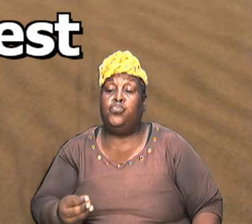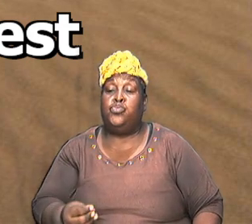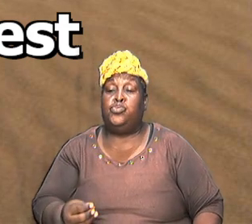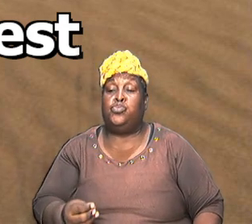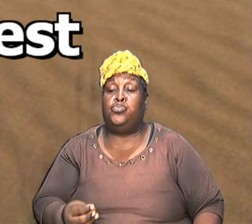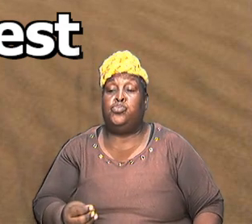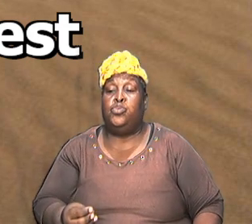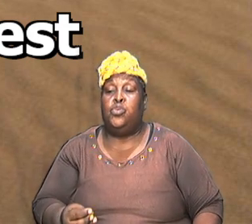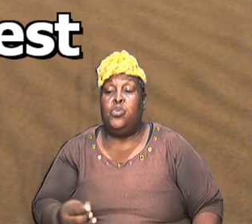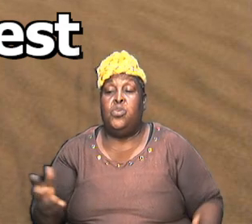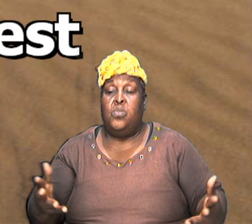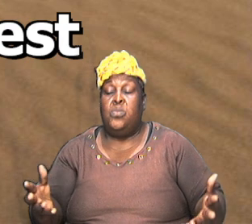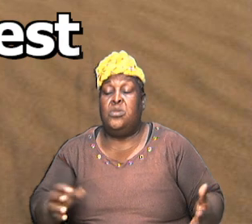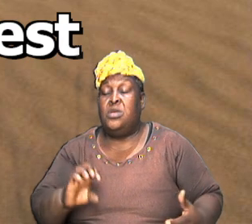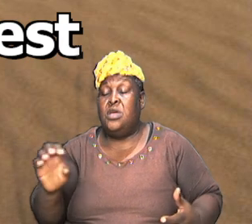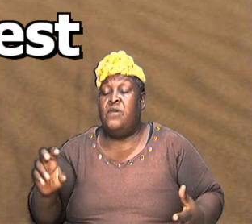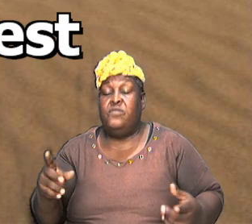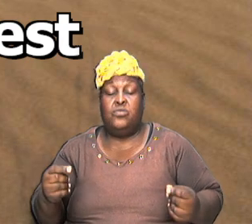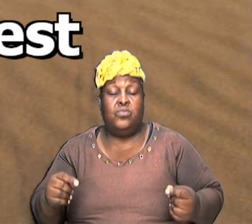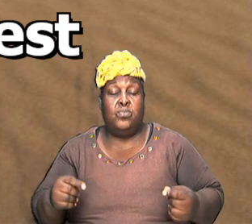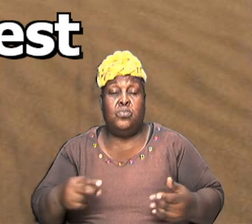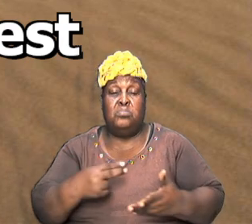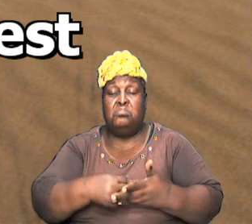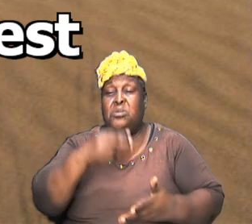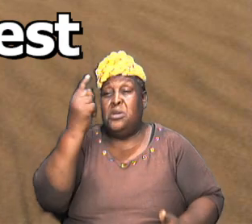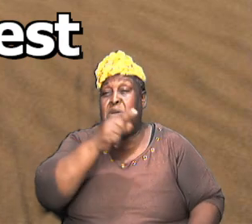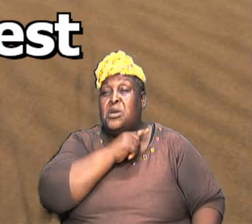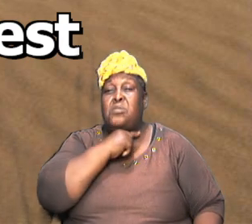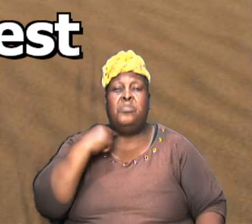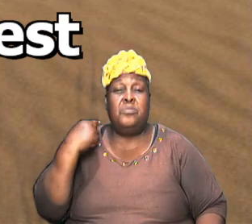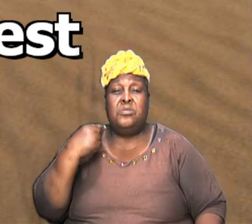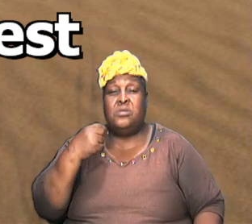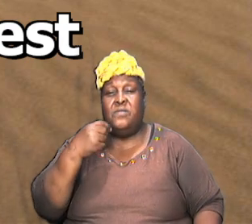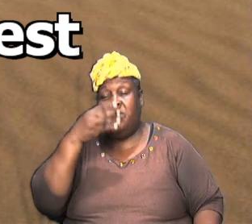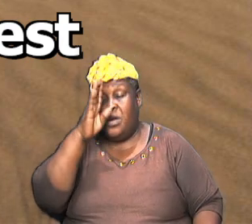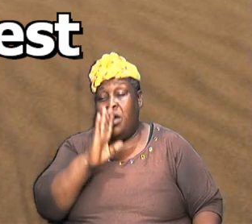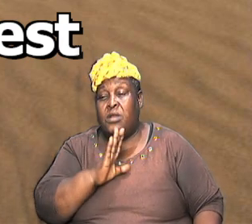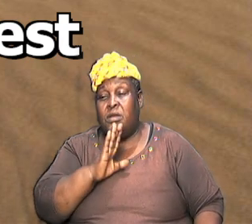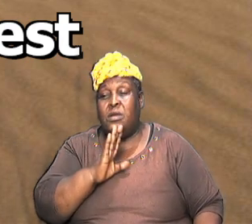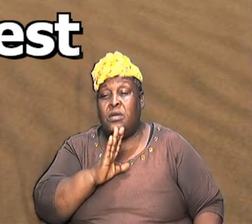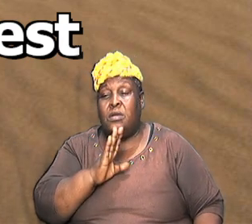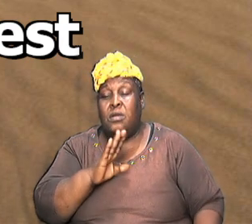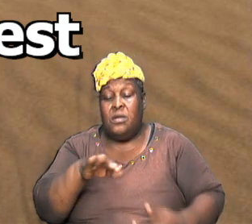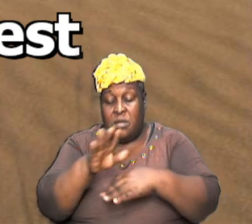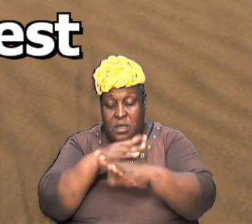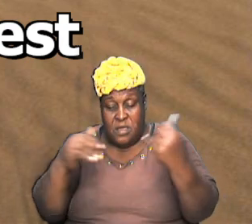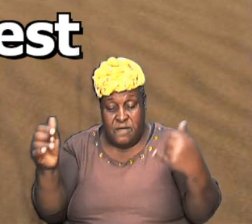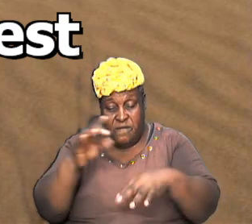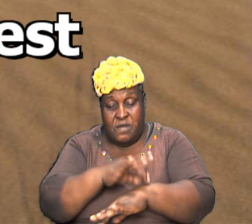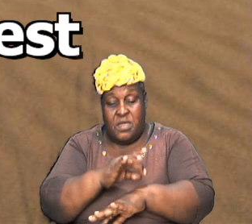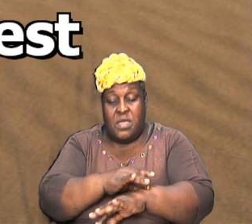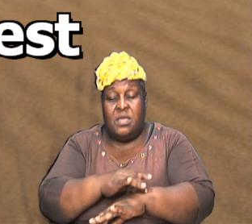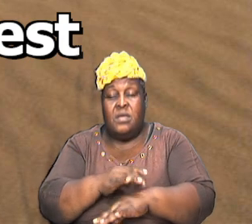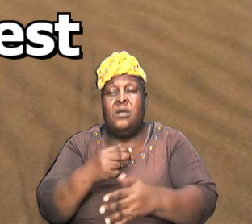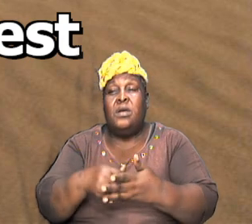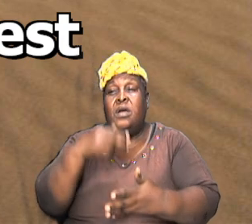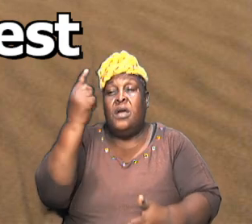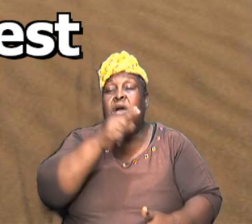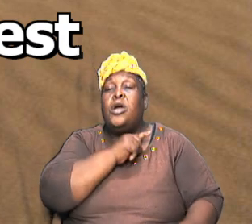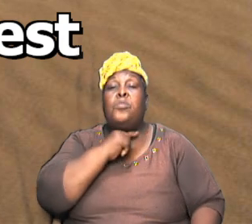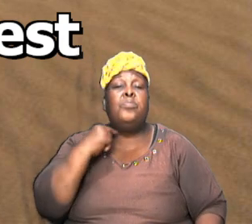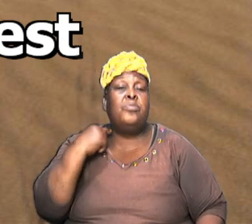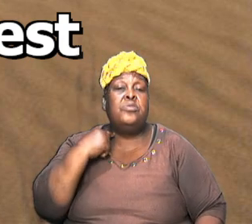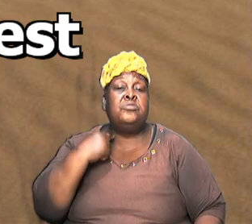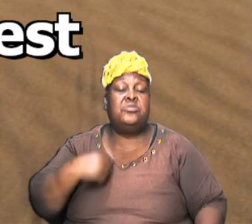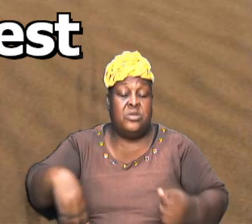was, whatever he was doing as a high priest of the most high God the possessor of heaven and earth it was a high priest that